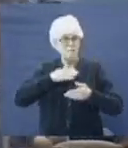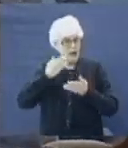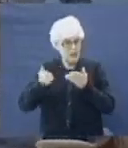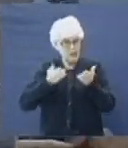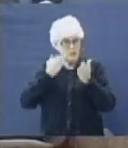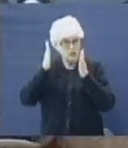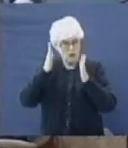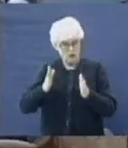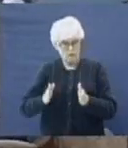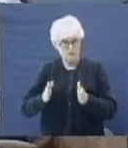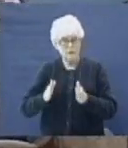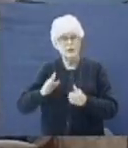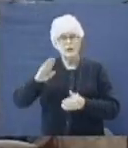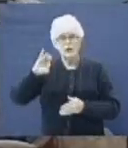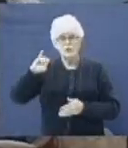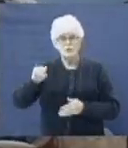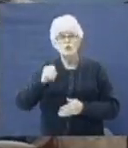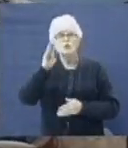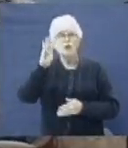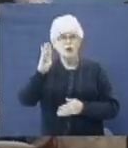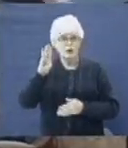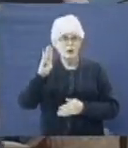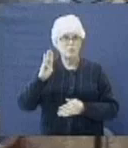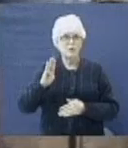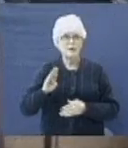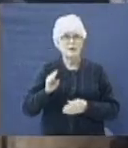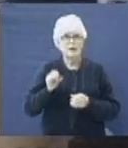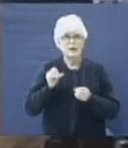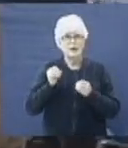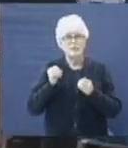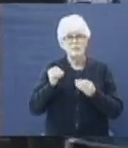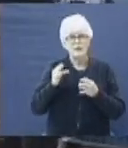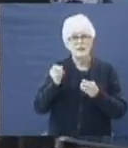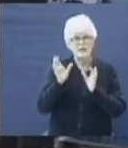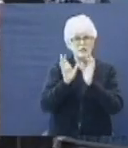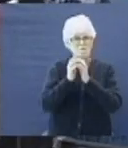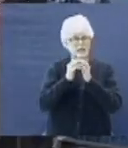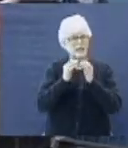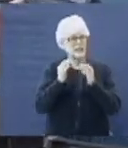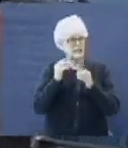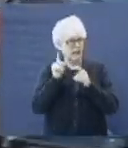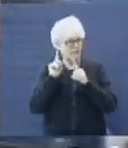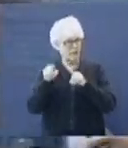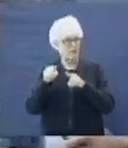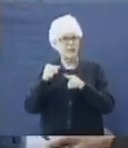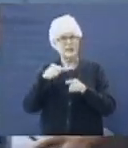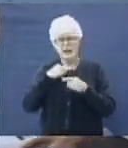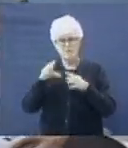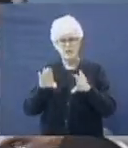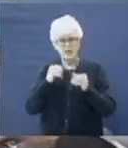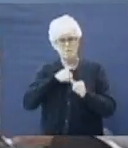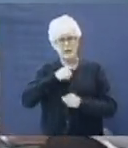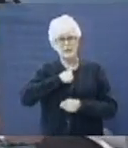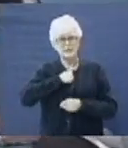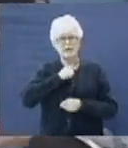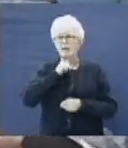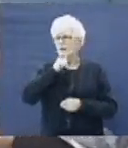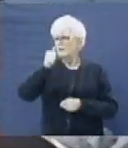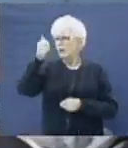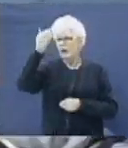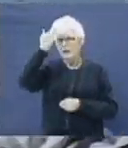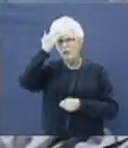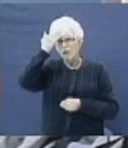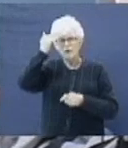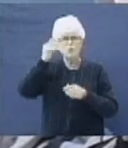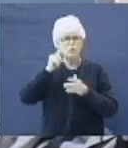servant, Job? How many meetings have I been at, and I've already done it myself before, not even knowing what